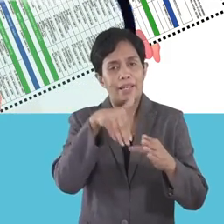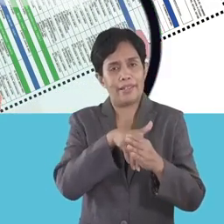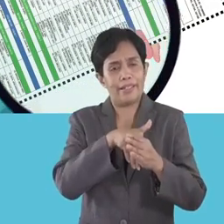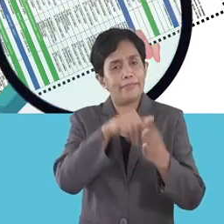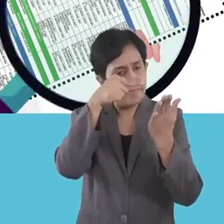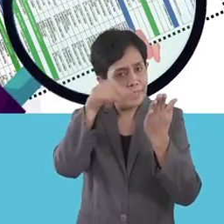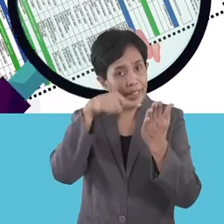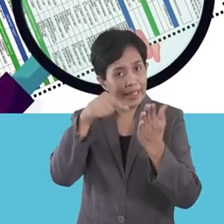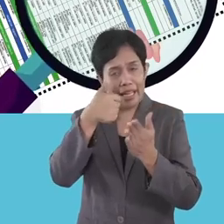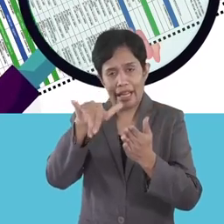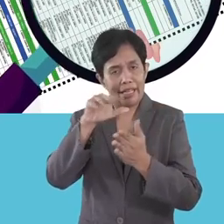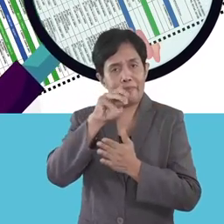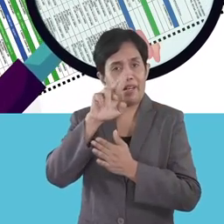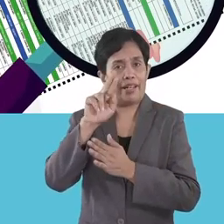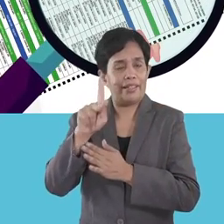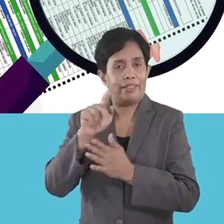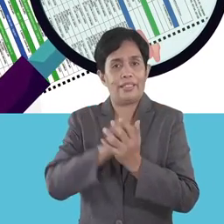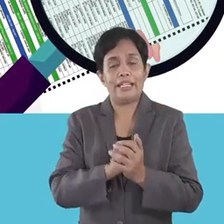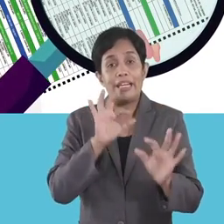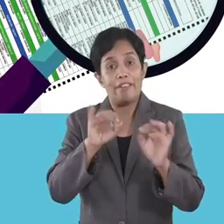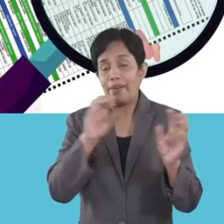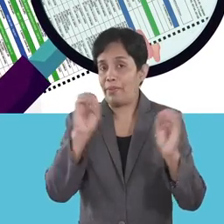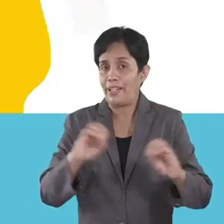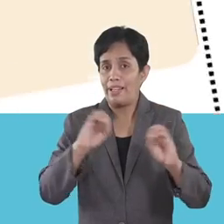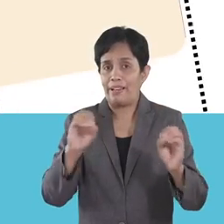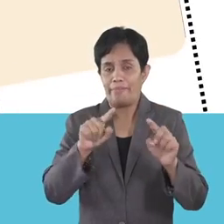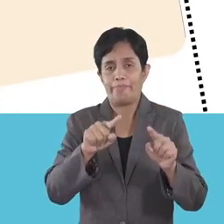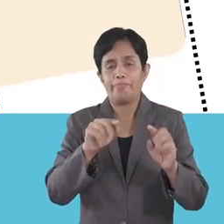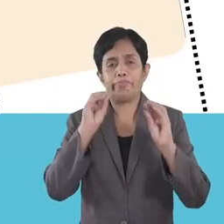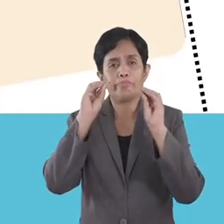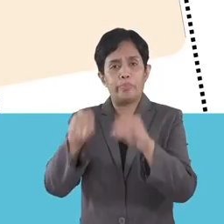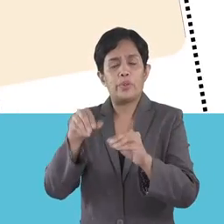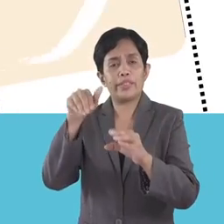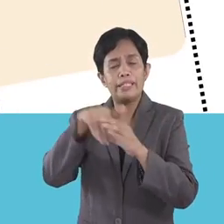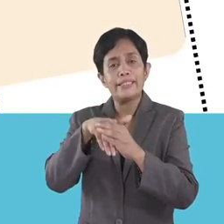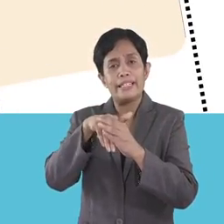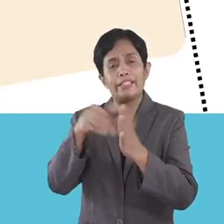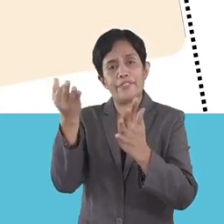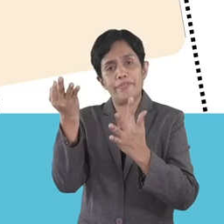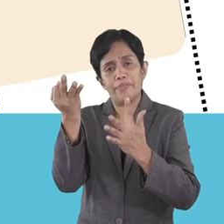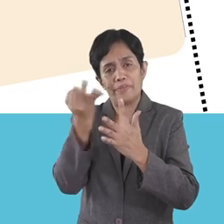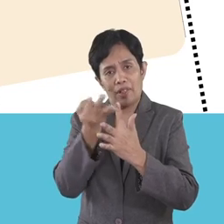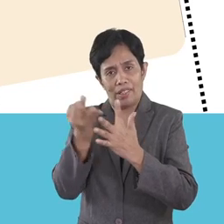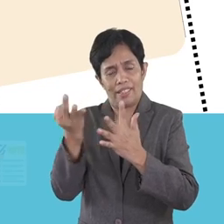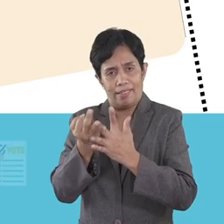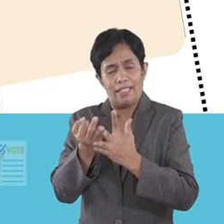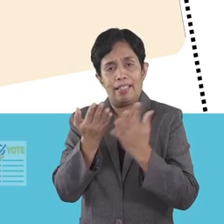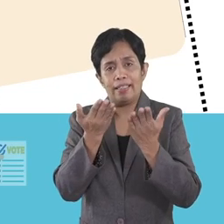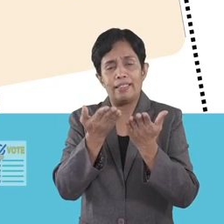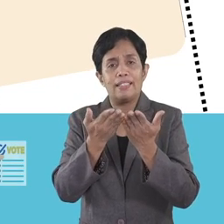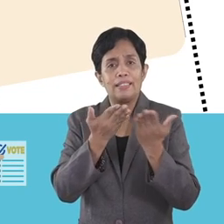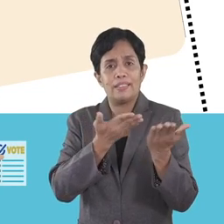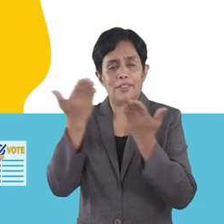be expected for any markings. If there's none, it will be placed inside a folder and handed to you together with a